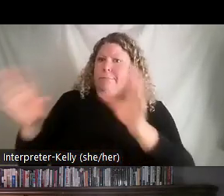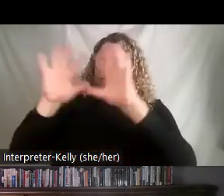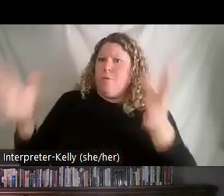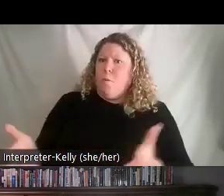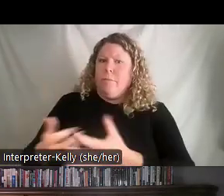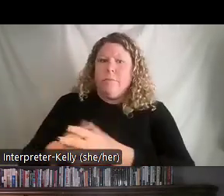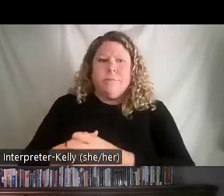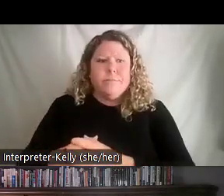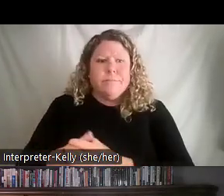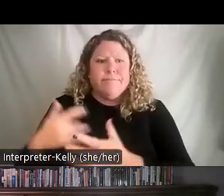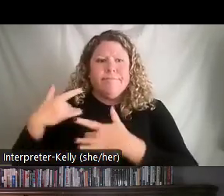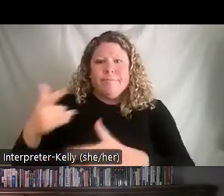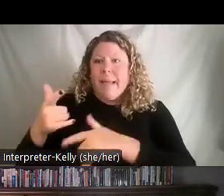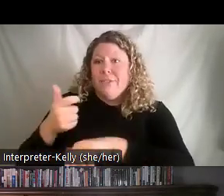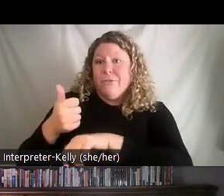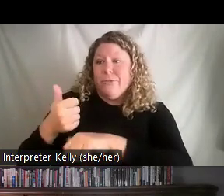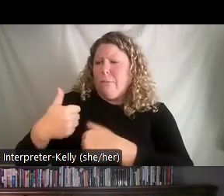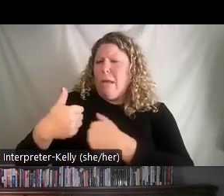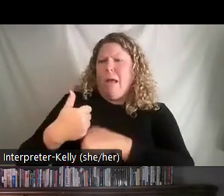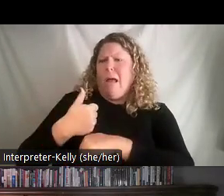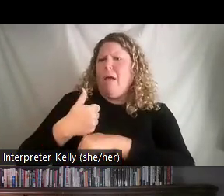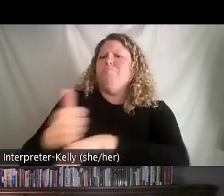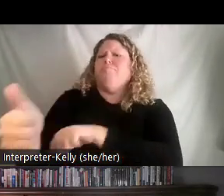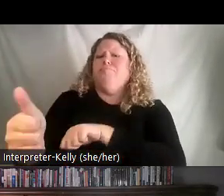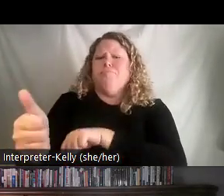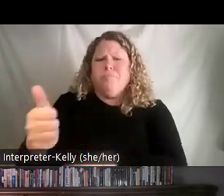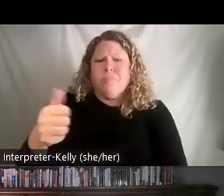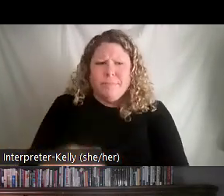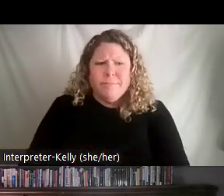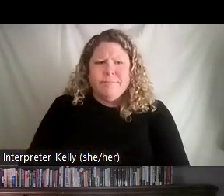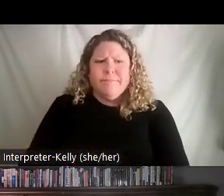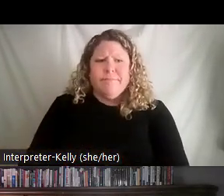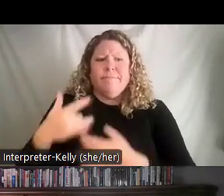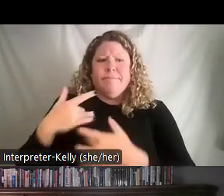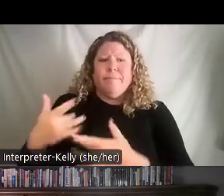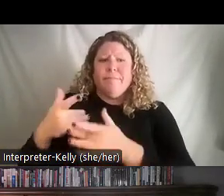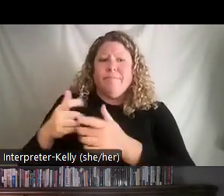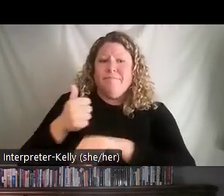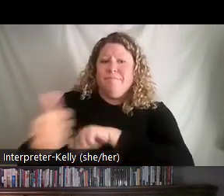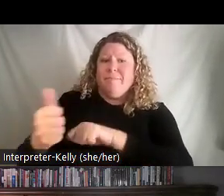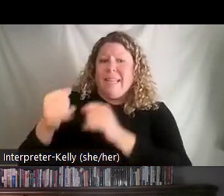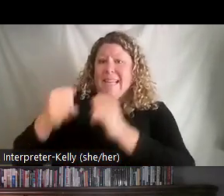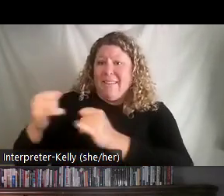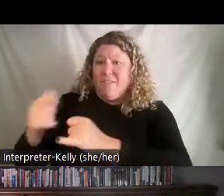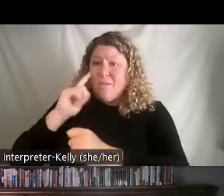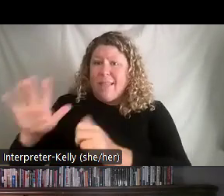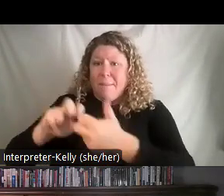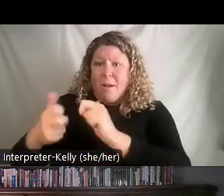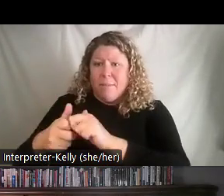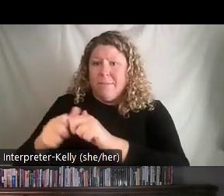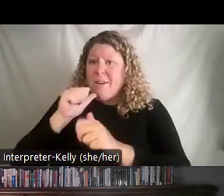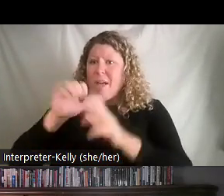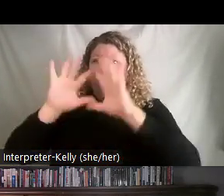on efficiency only. The KPIs and targets are set on capability. So what that means is